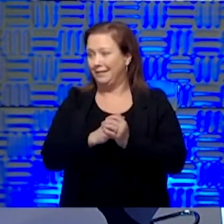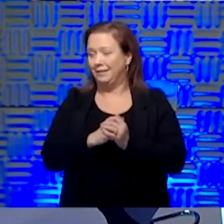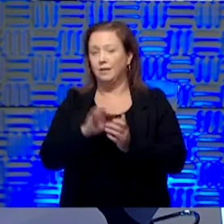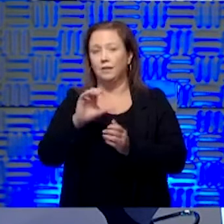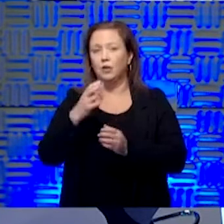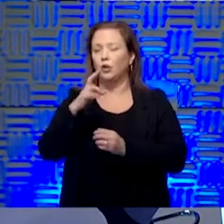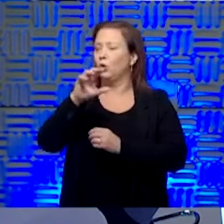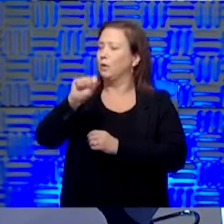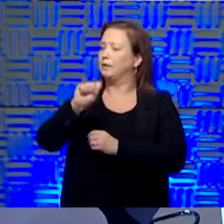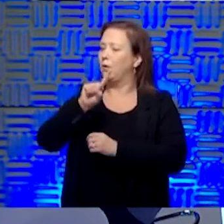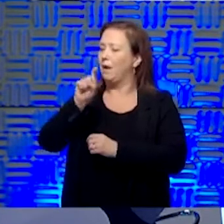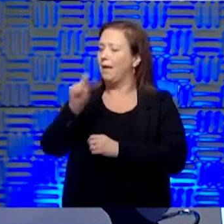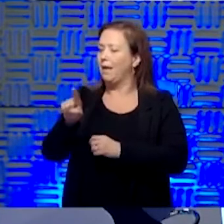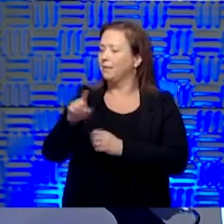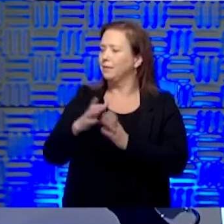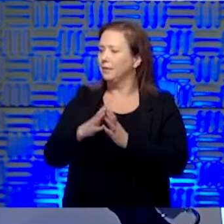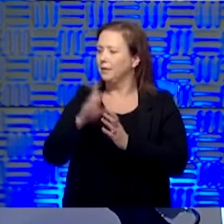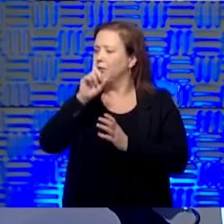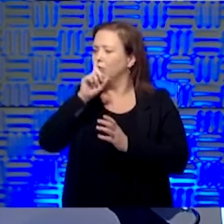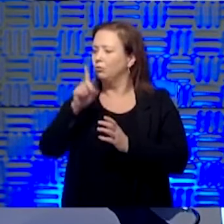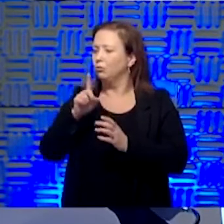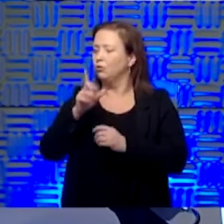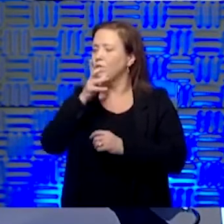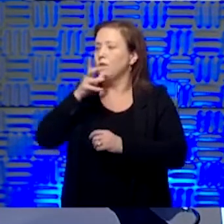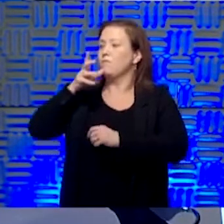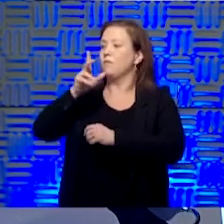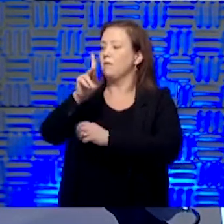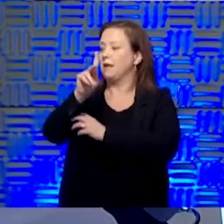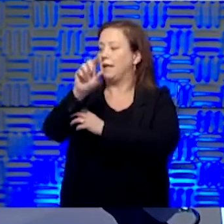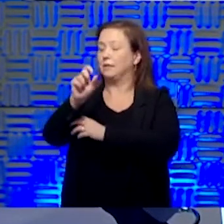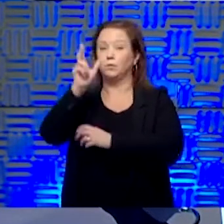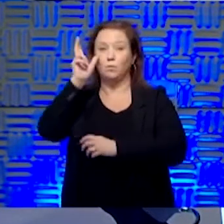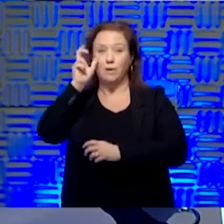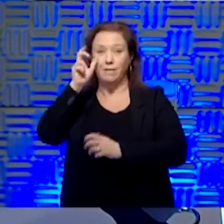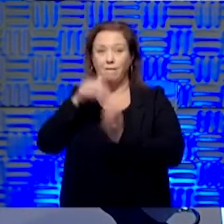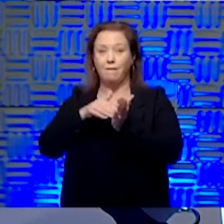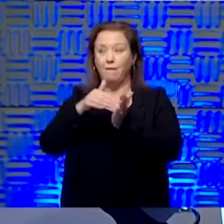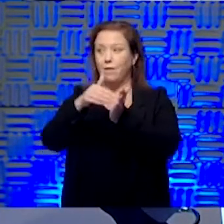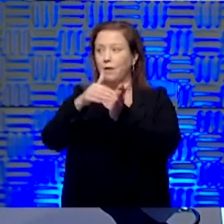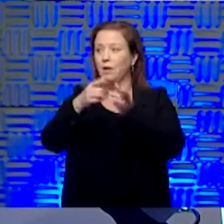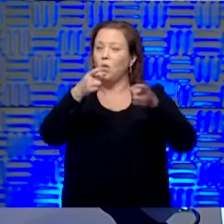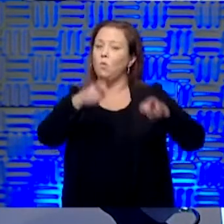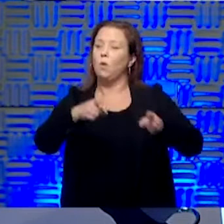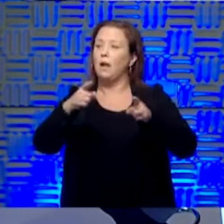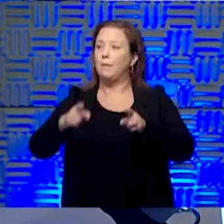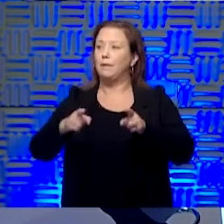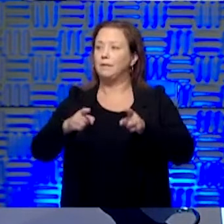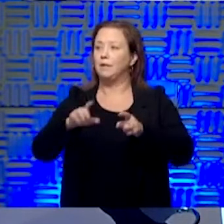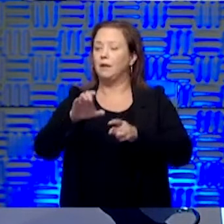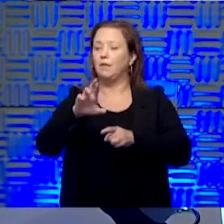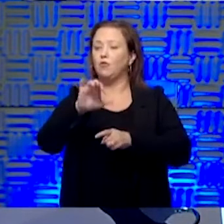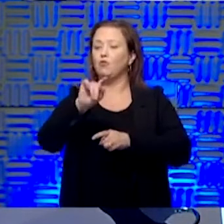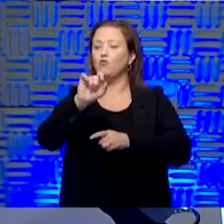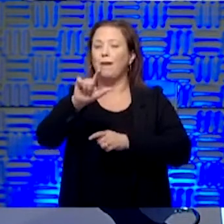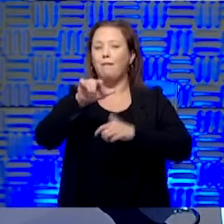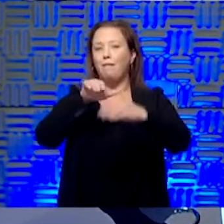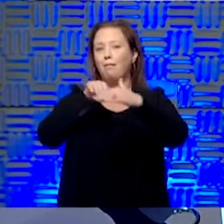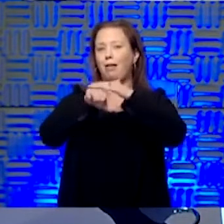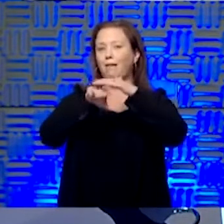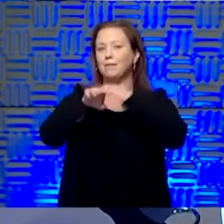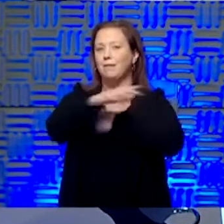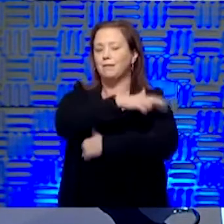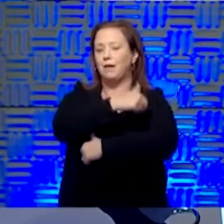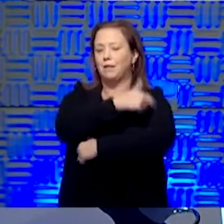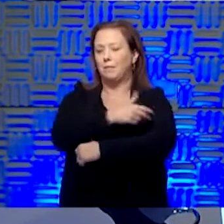Chris, one of the things I think that's true out in rural Kansas that we hear a lot about is, what happens if I'm a critical access hospital and maybe